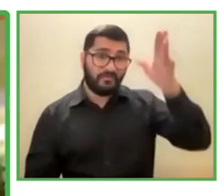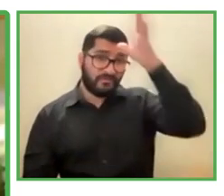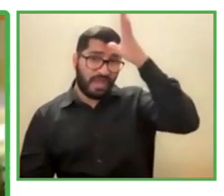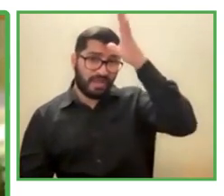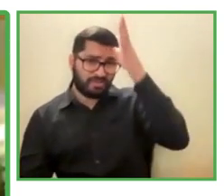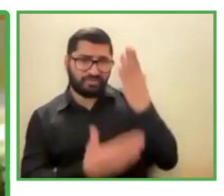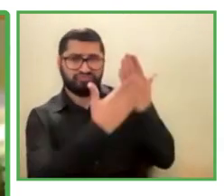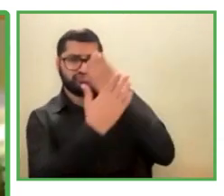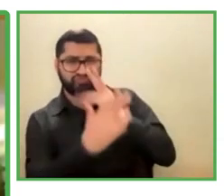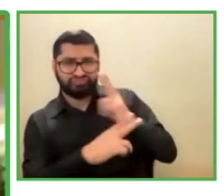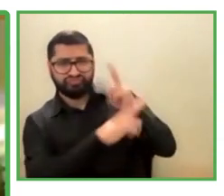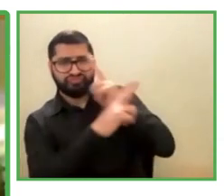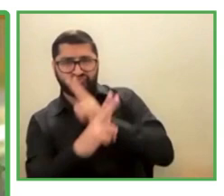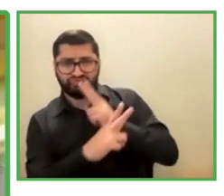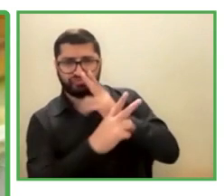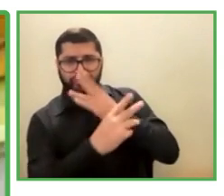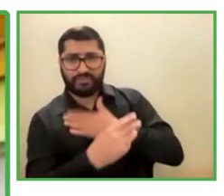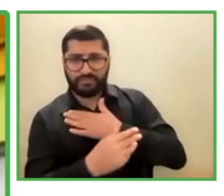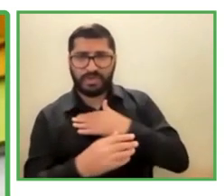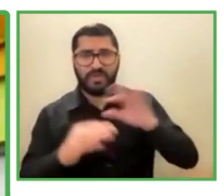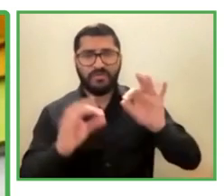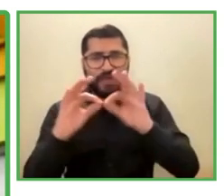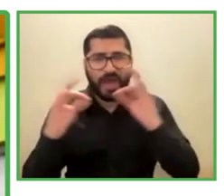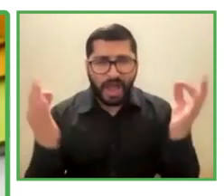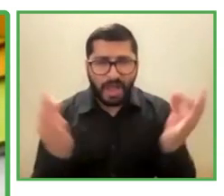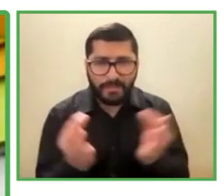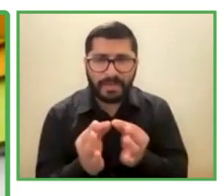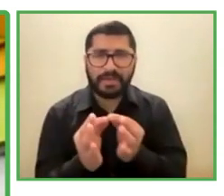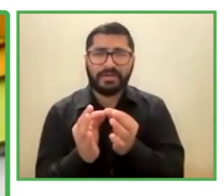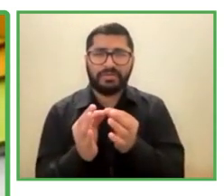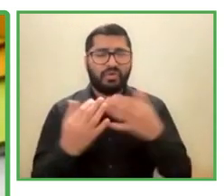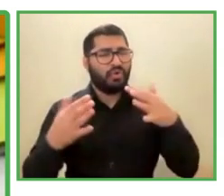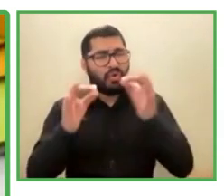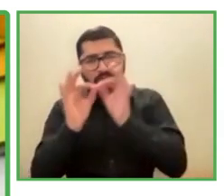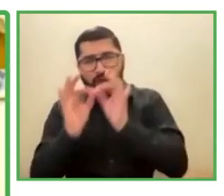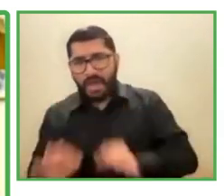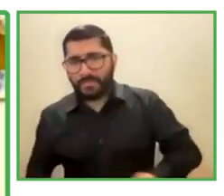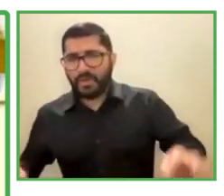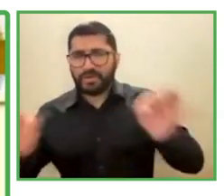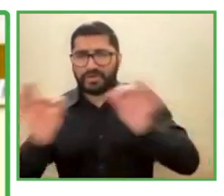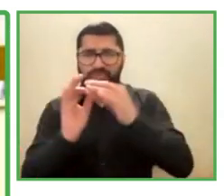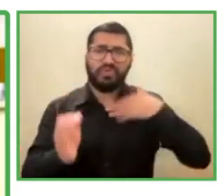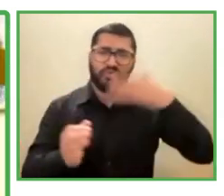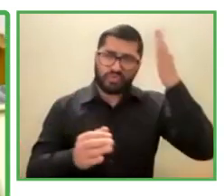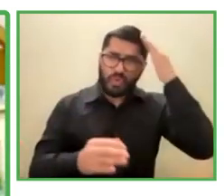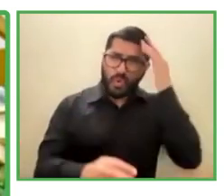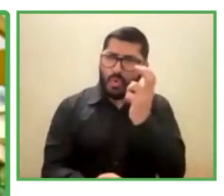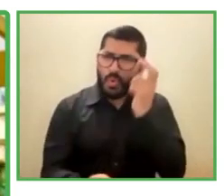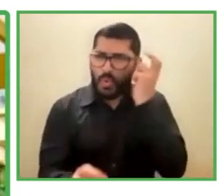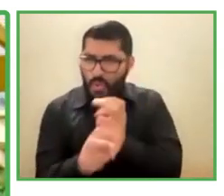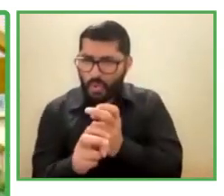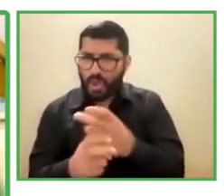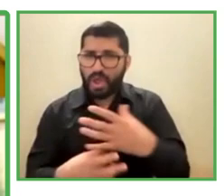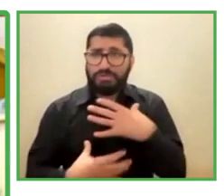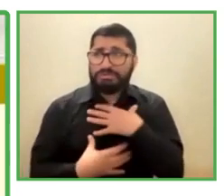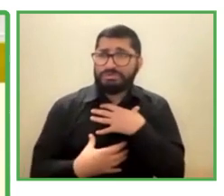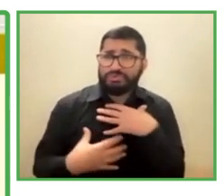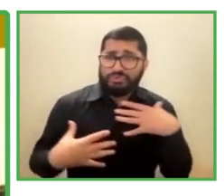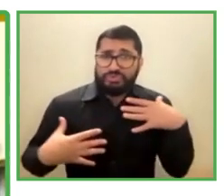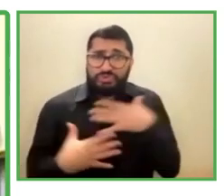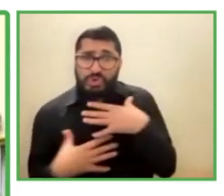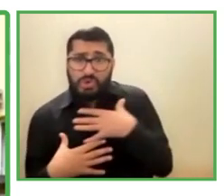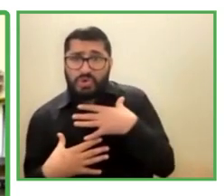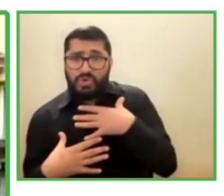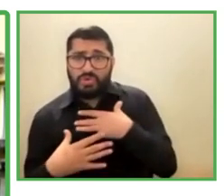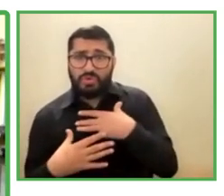of me. The family had serious, serious difficulties because they were afraid. When I arrived at